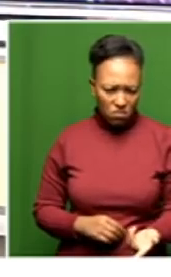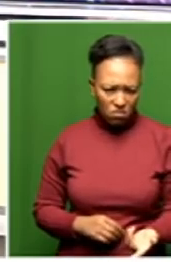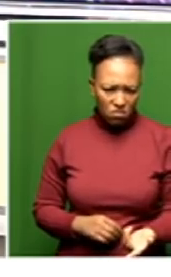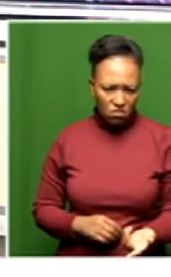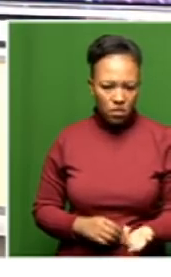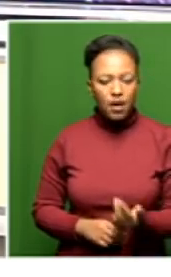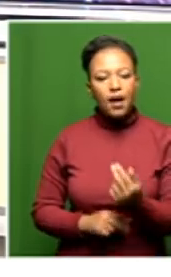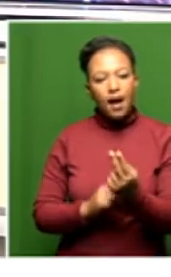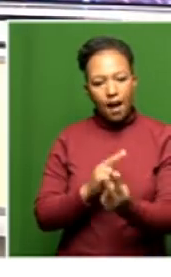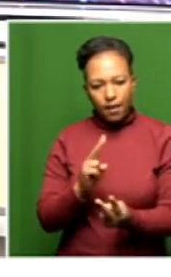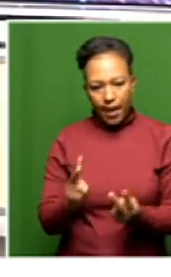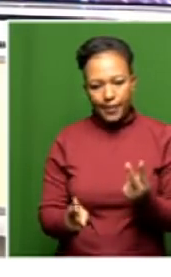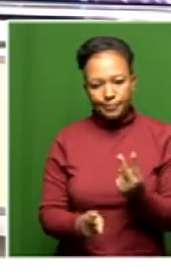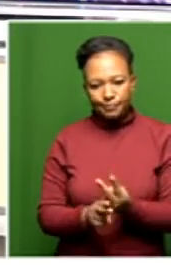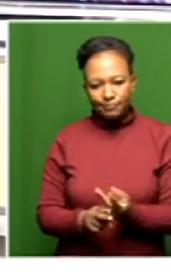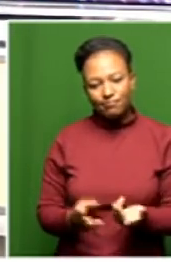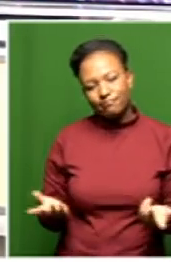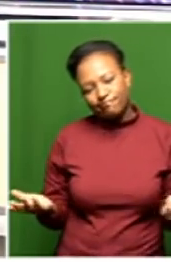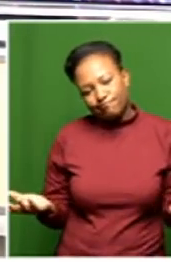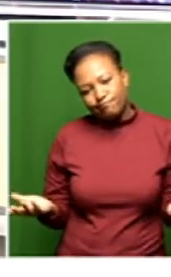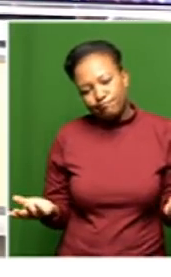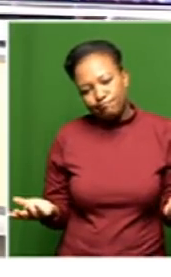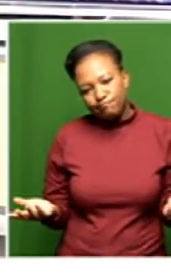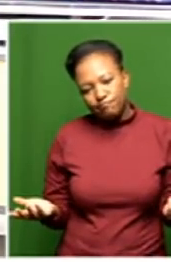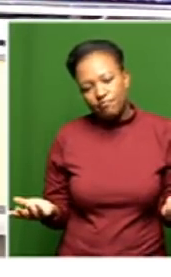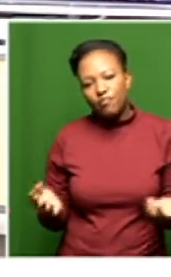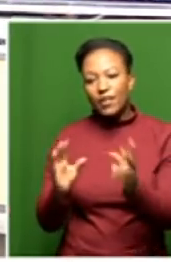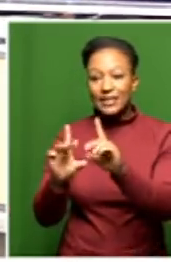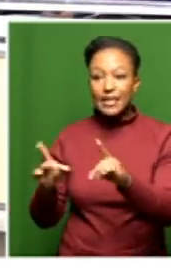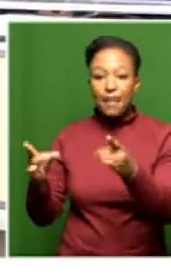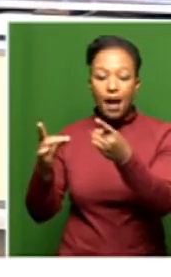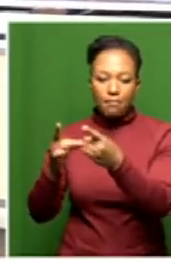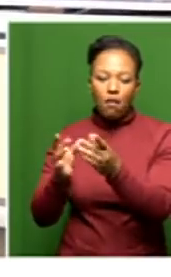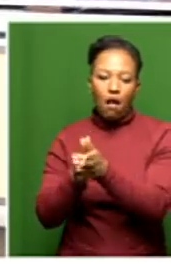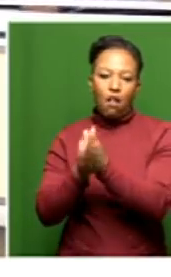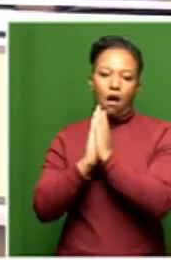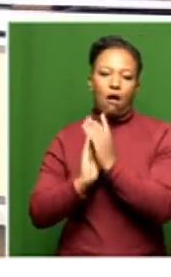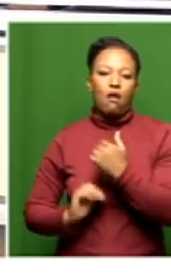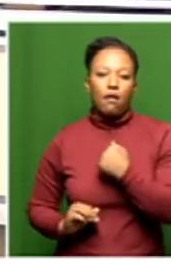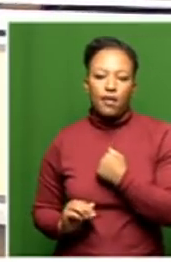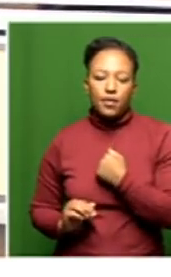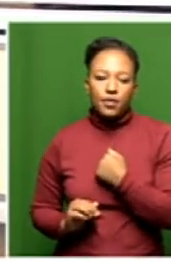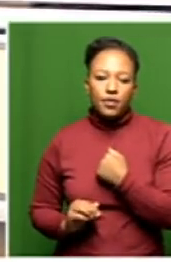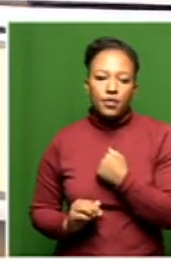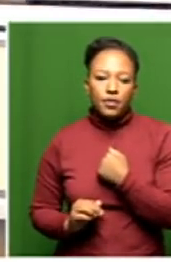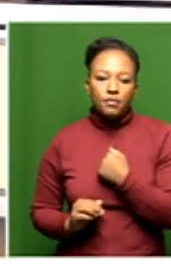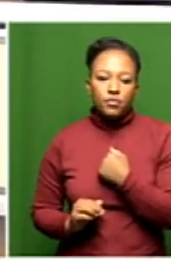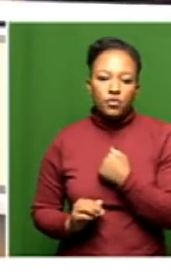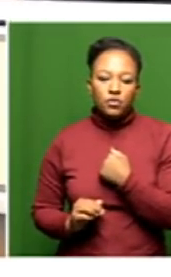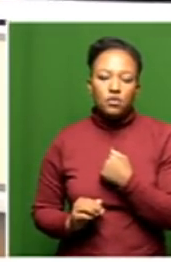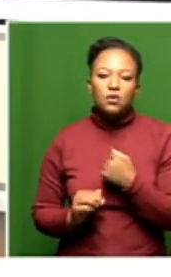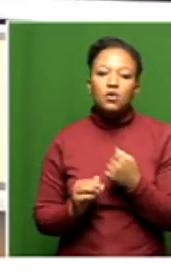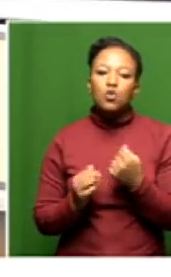Once again the request from the department to be the